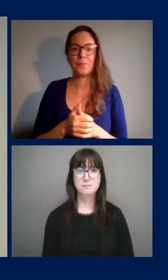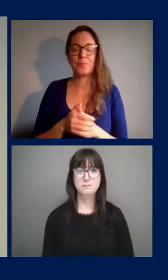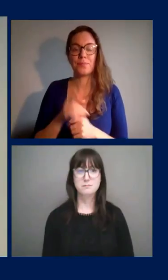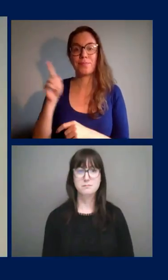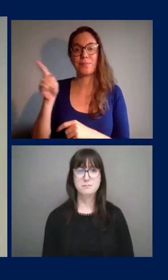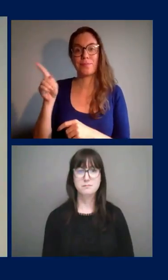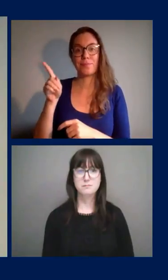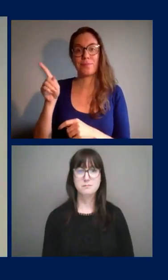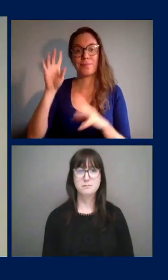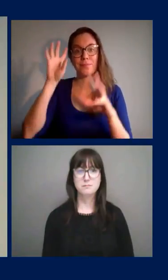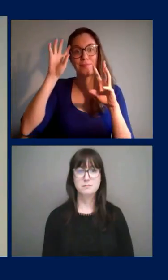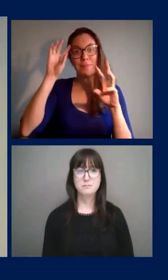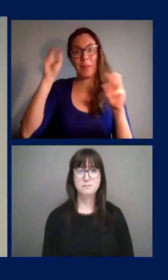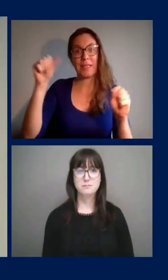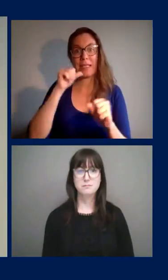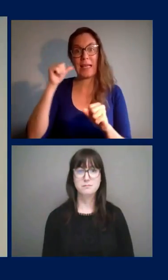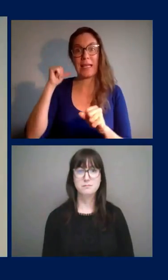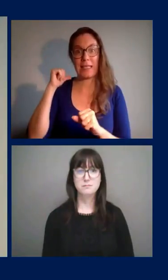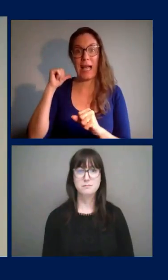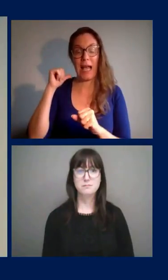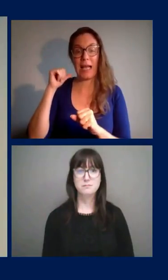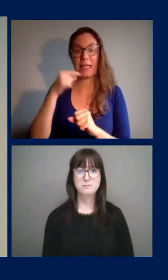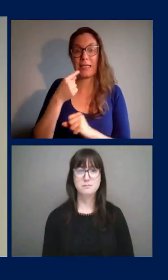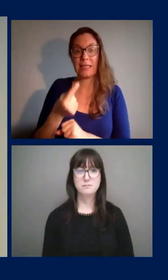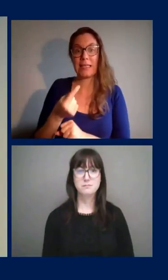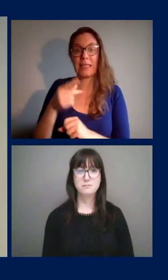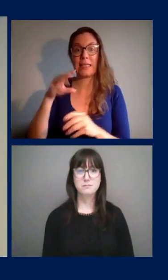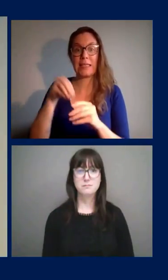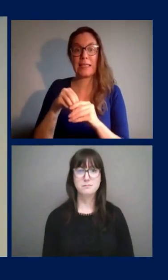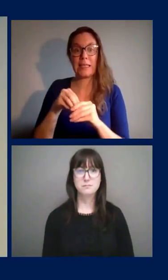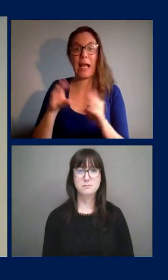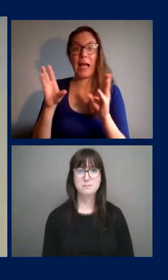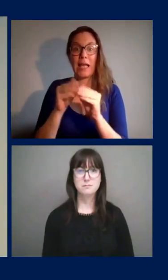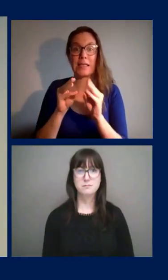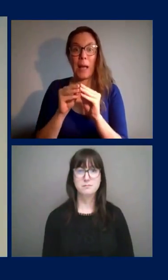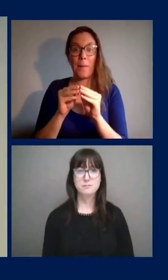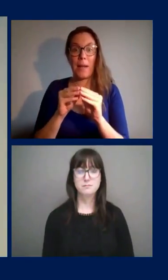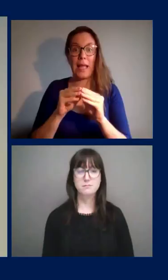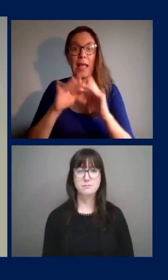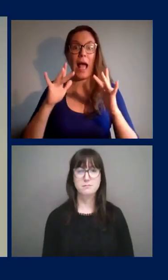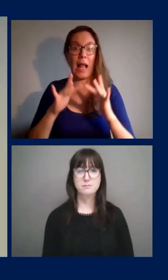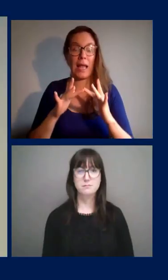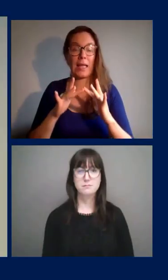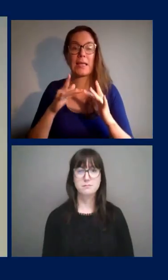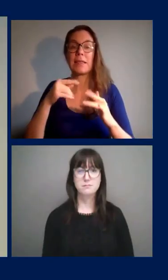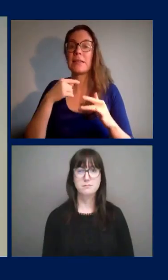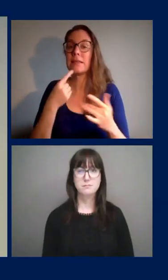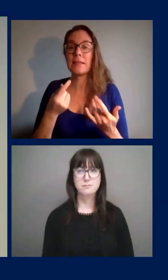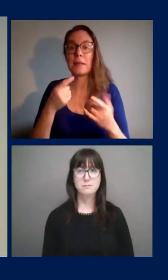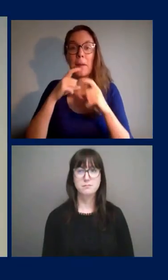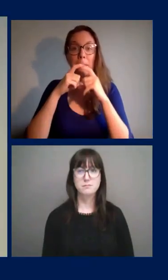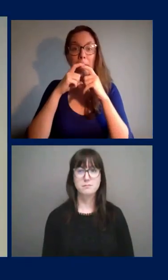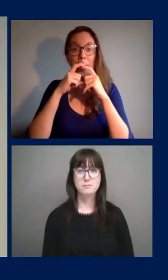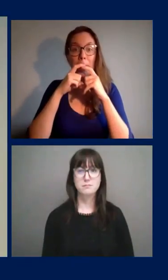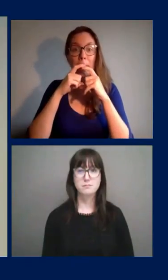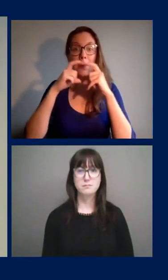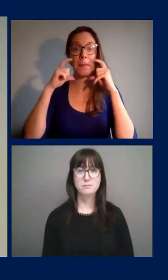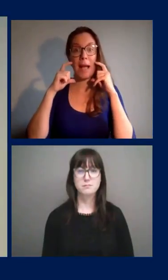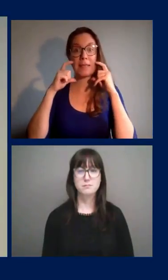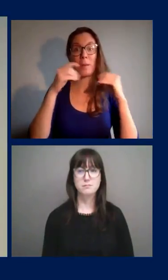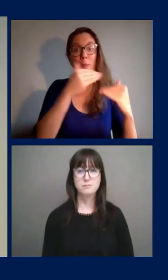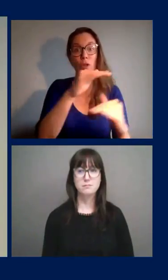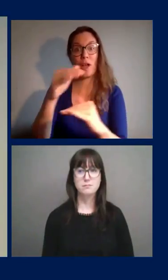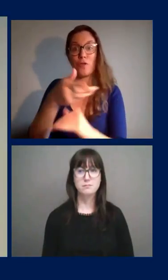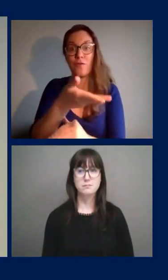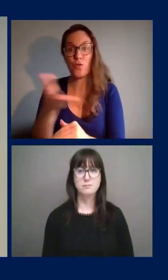'a dit hier, à l'Assemblée virtuelle, mon masque vous protège et le vôtre me